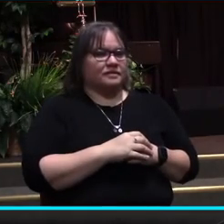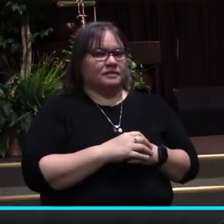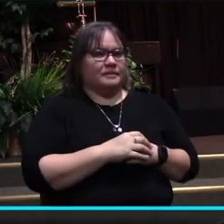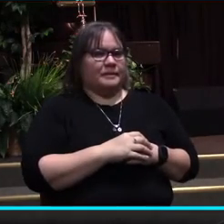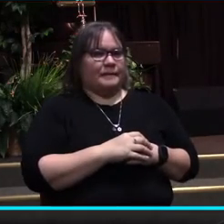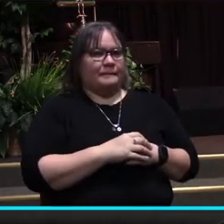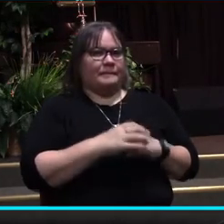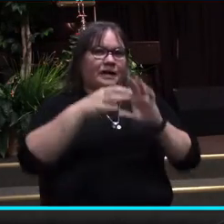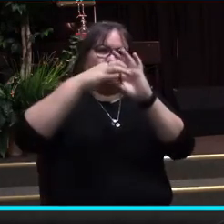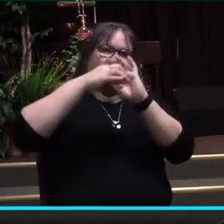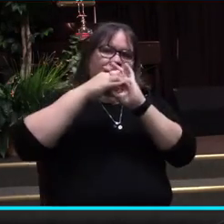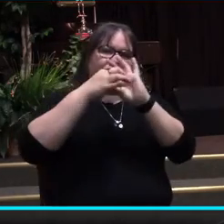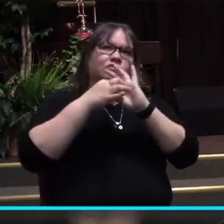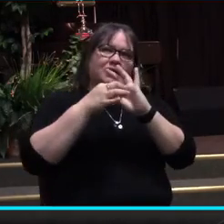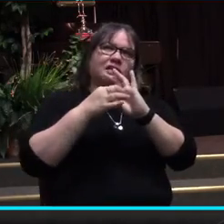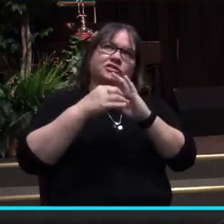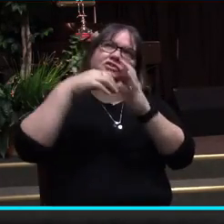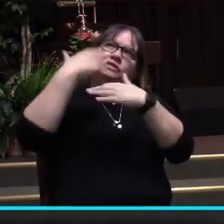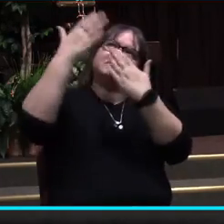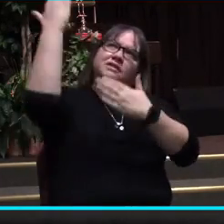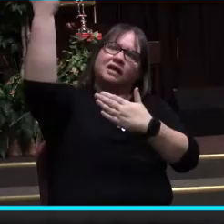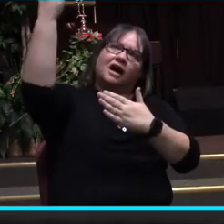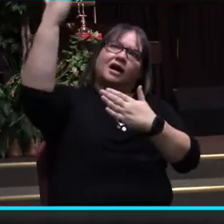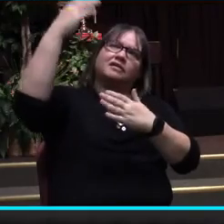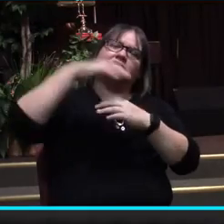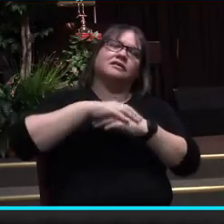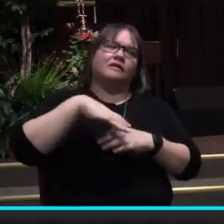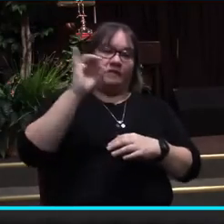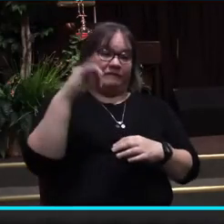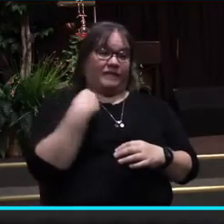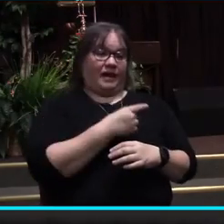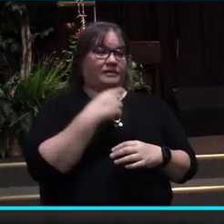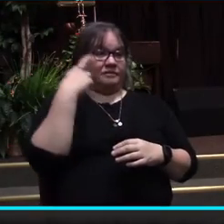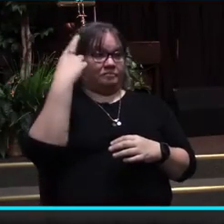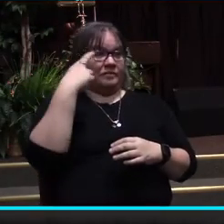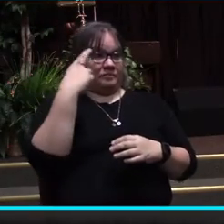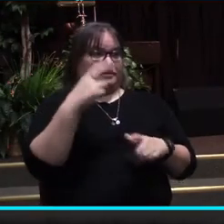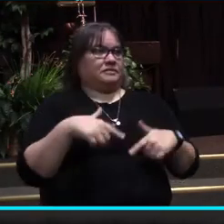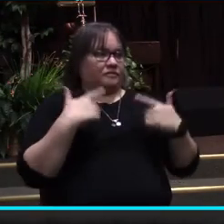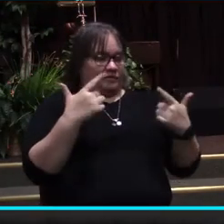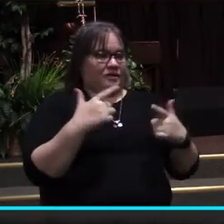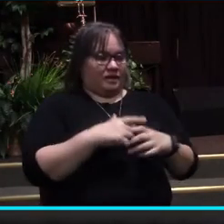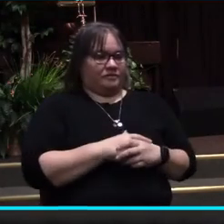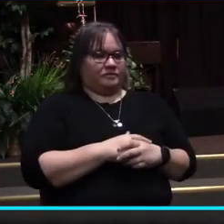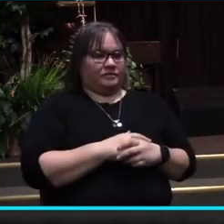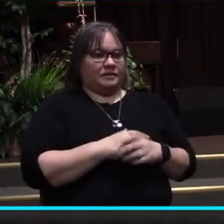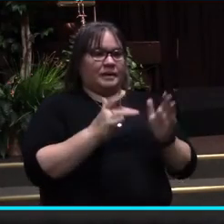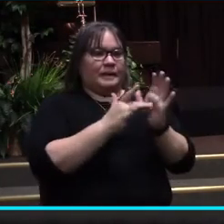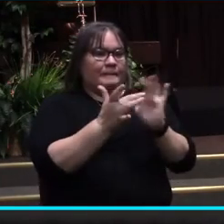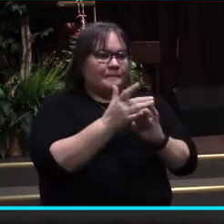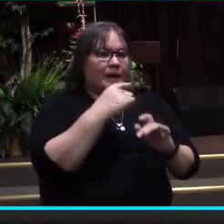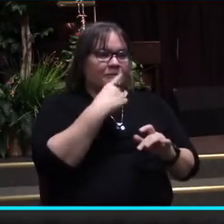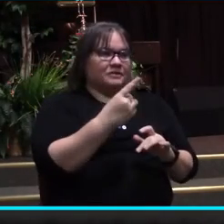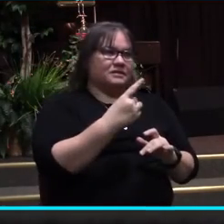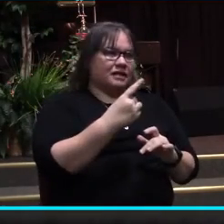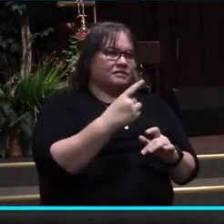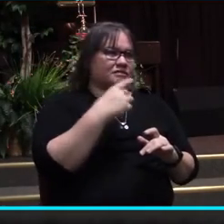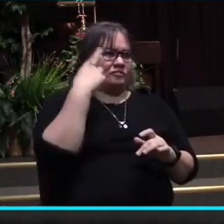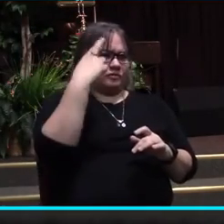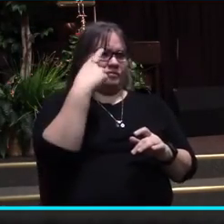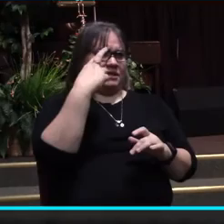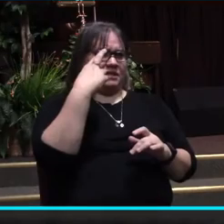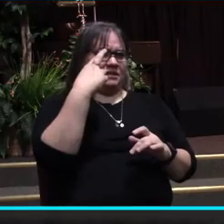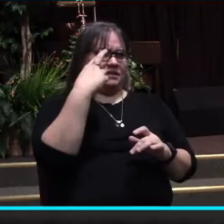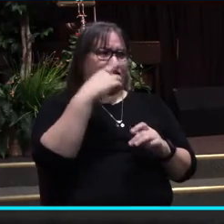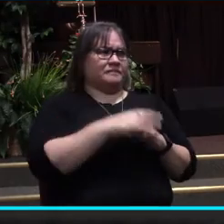relationship to the Creator that we find our purpose. And the Bible says that His purpose is